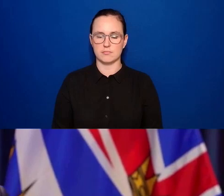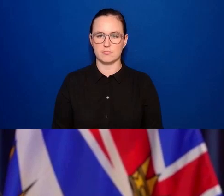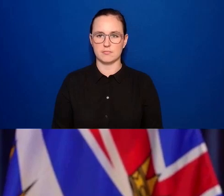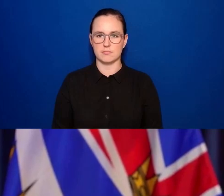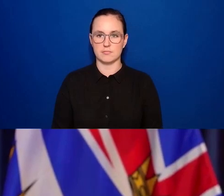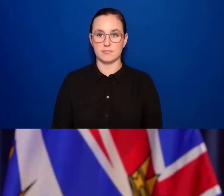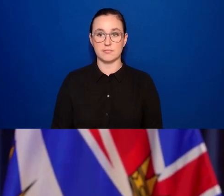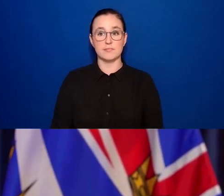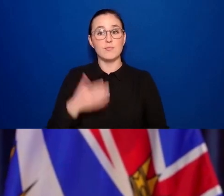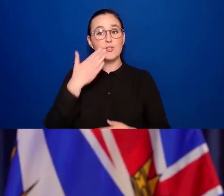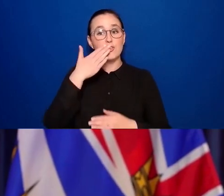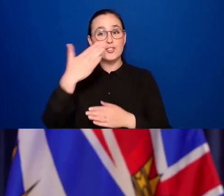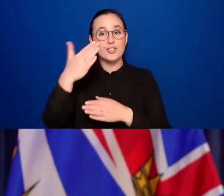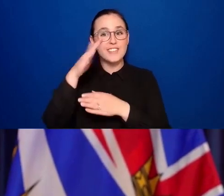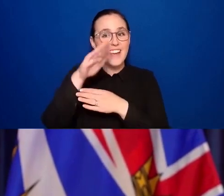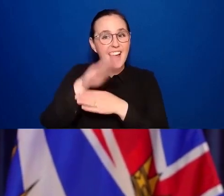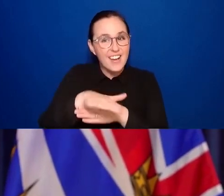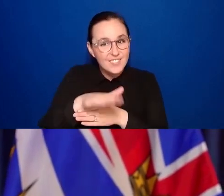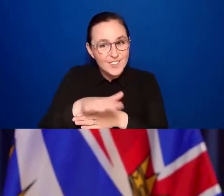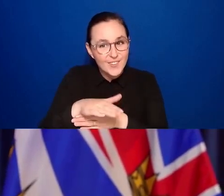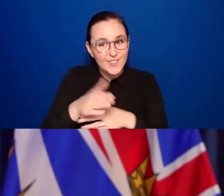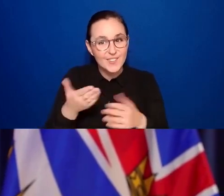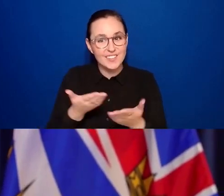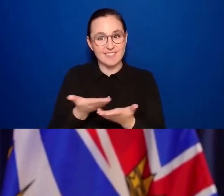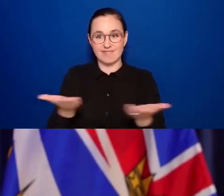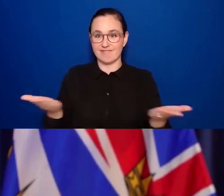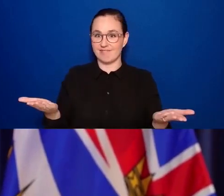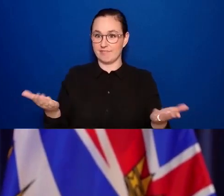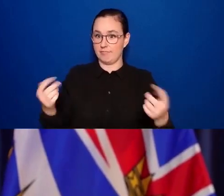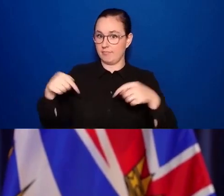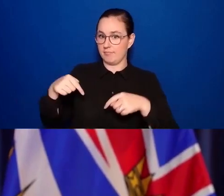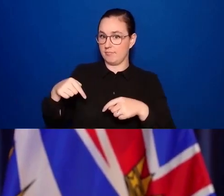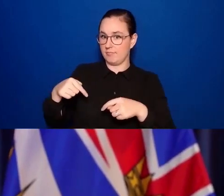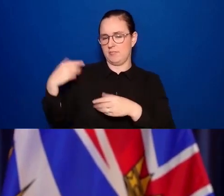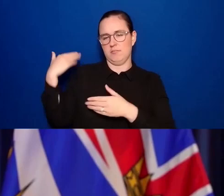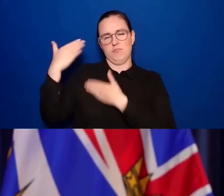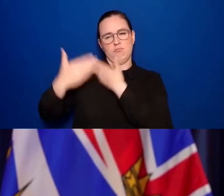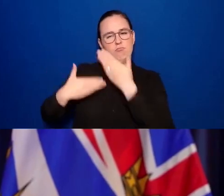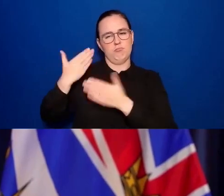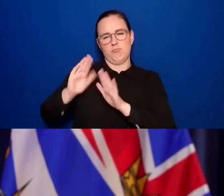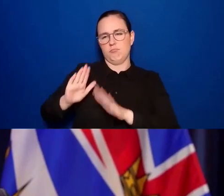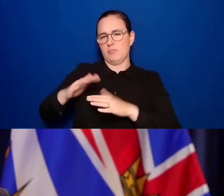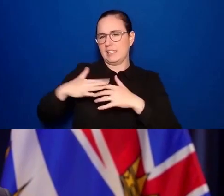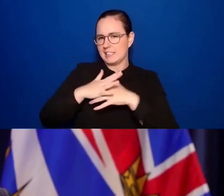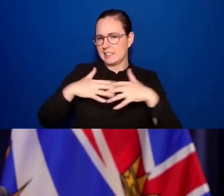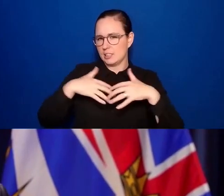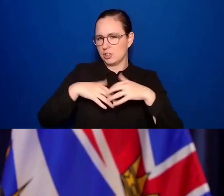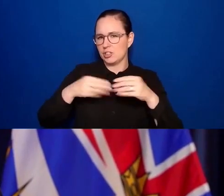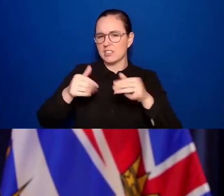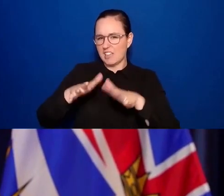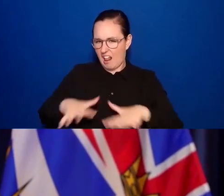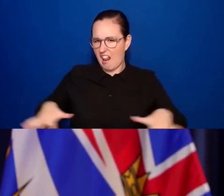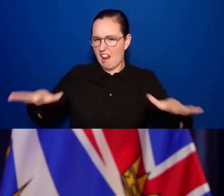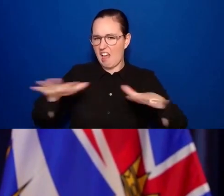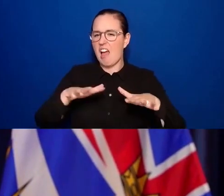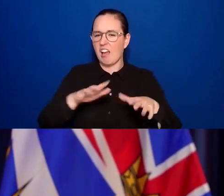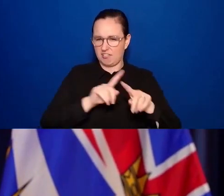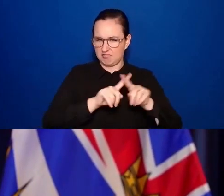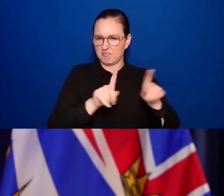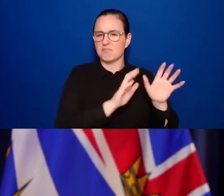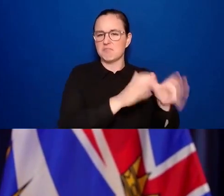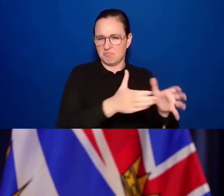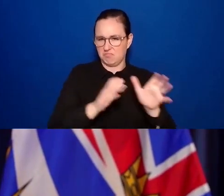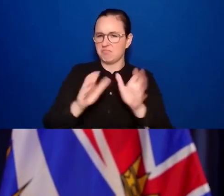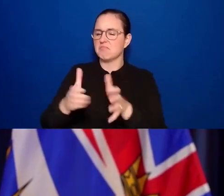Good afternoon, everyone. It is good to be here on the traditional territory of Lekongan-speaking people, the Esquimalt and Songhees force